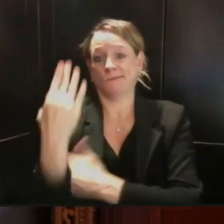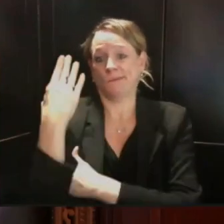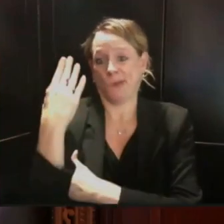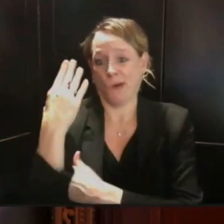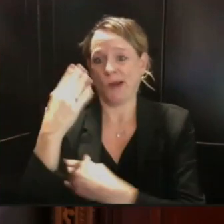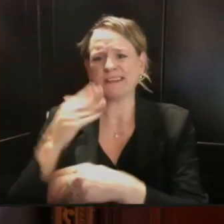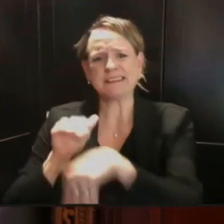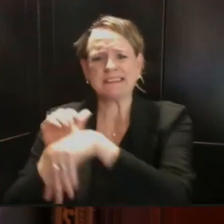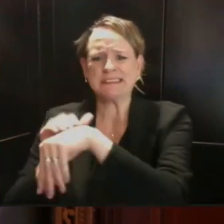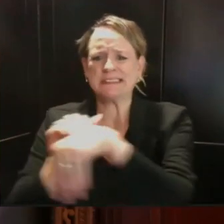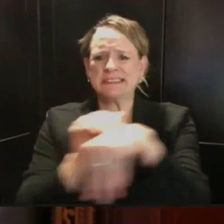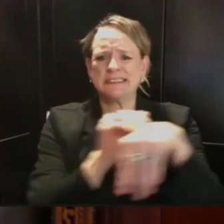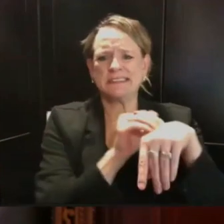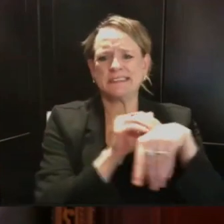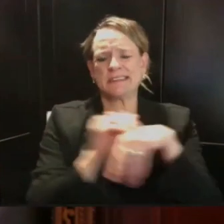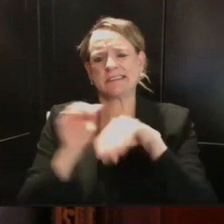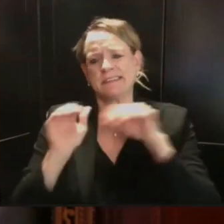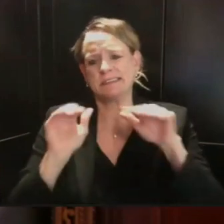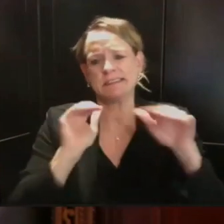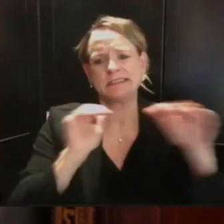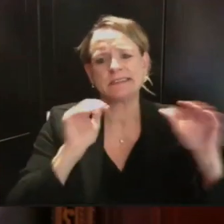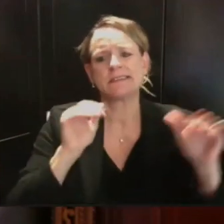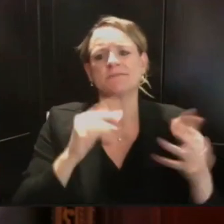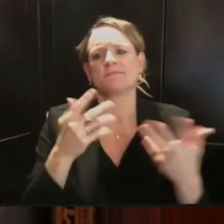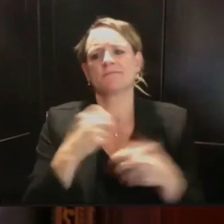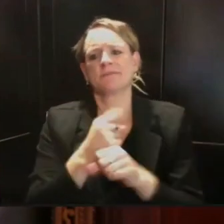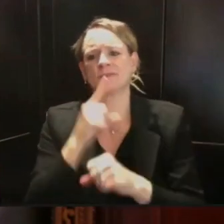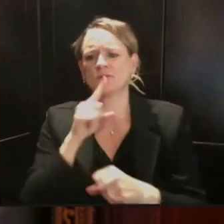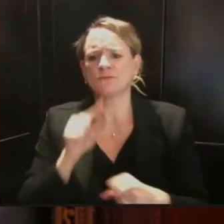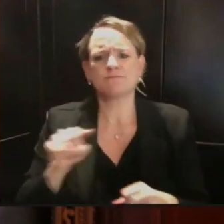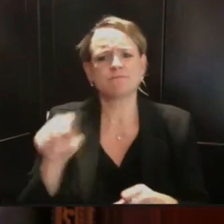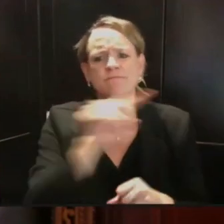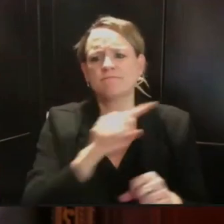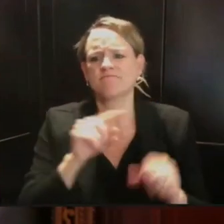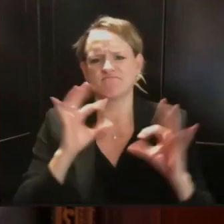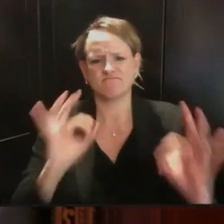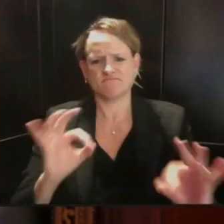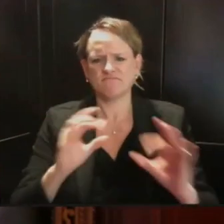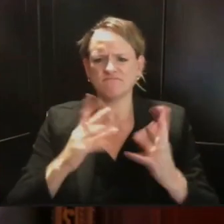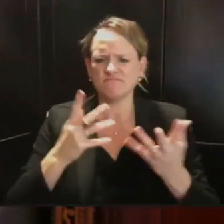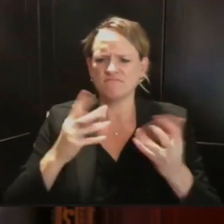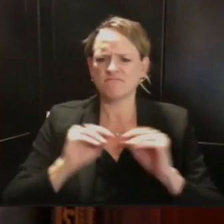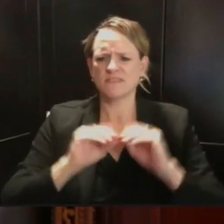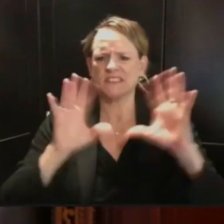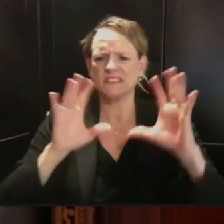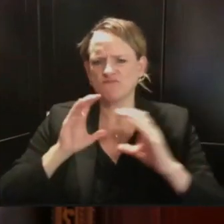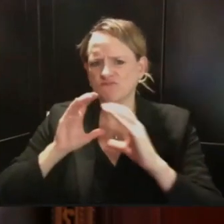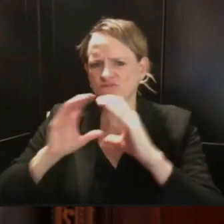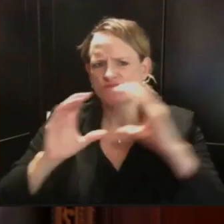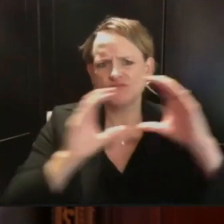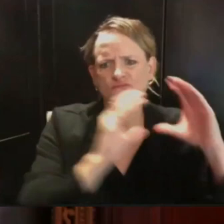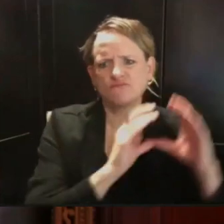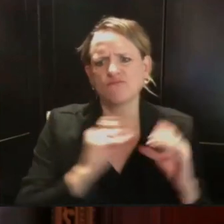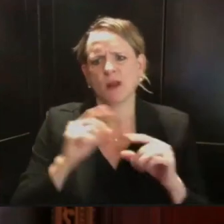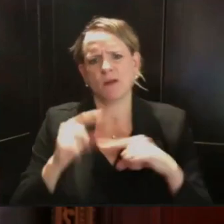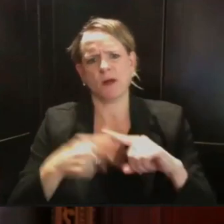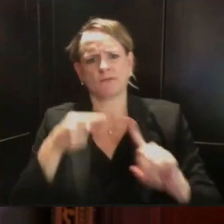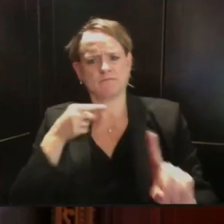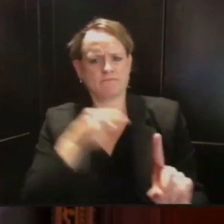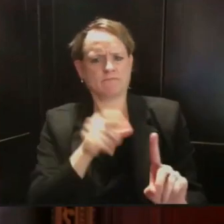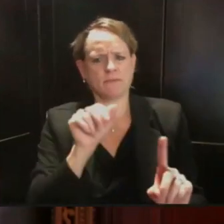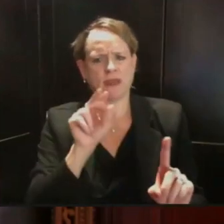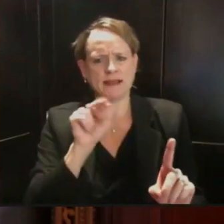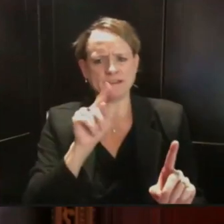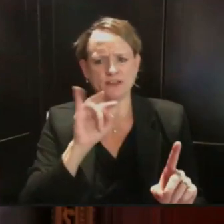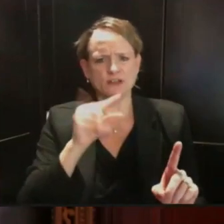we need to focus on the strengths and limitations of these. But I think going forward, we'll see more of them being used for diagnostic purposes.